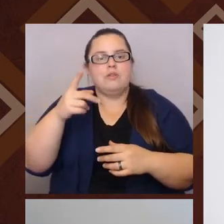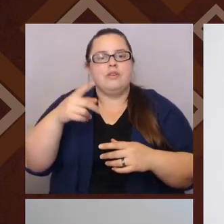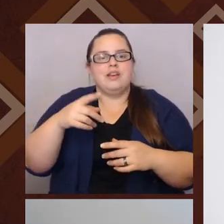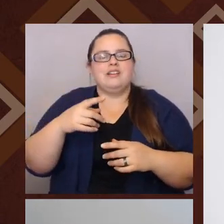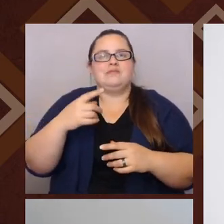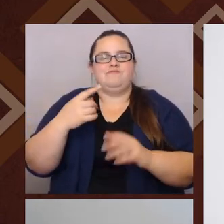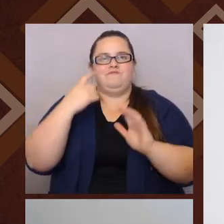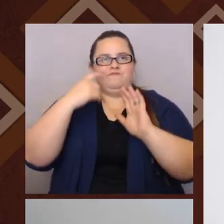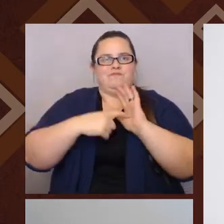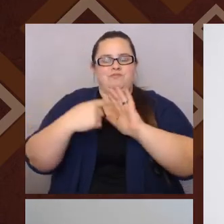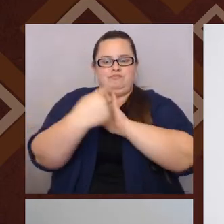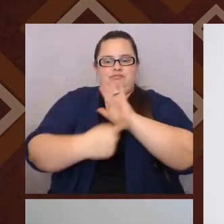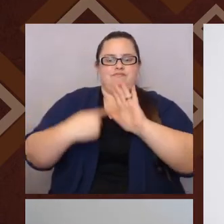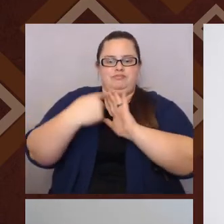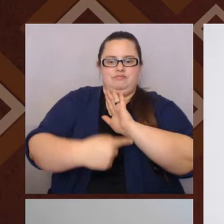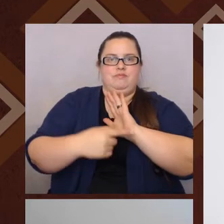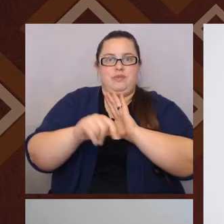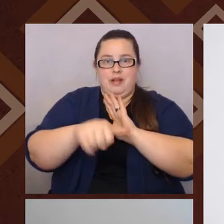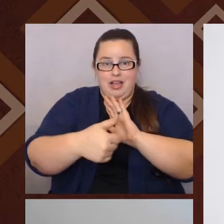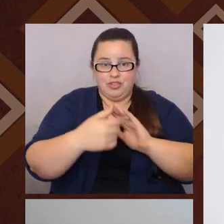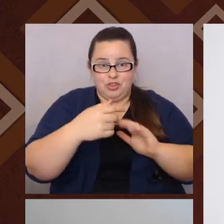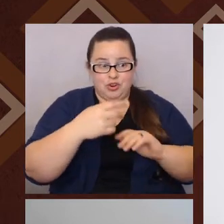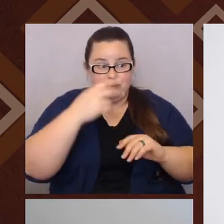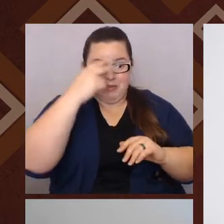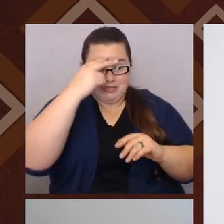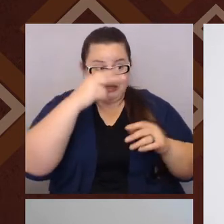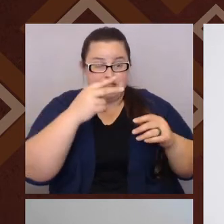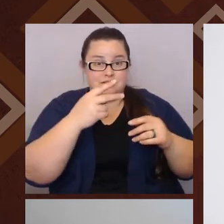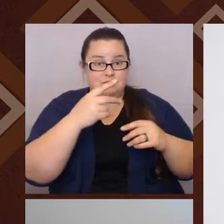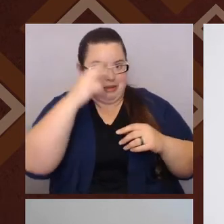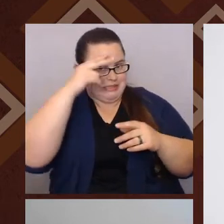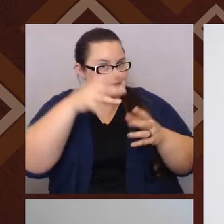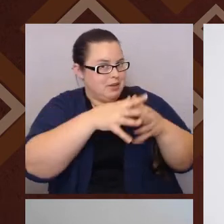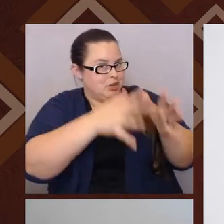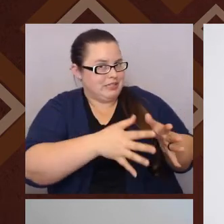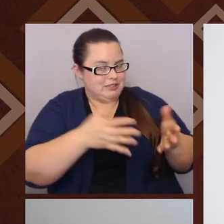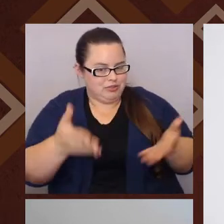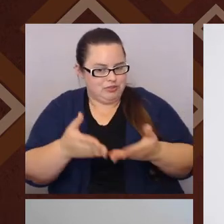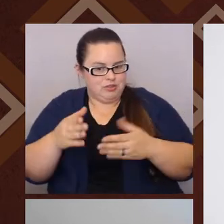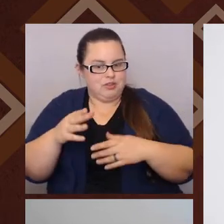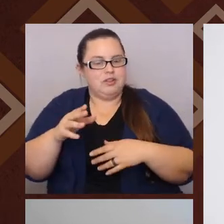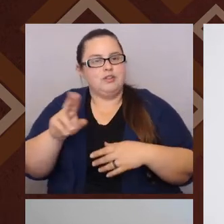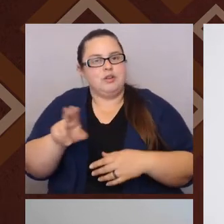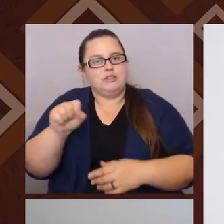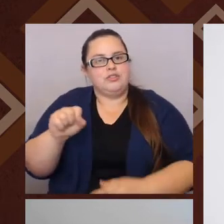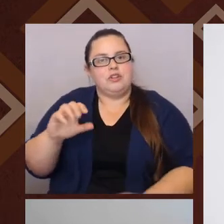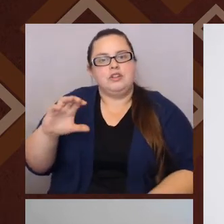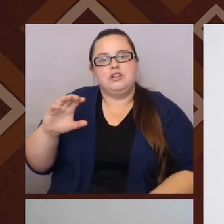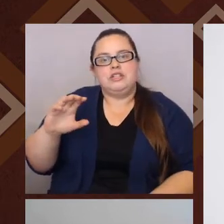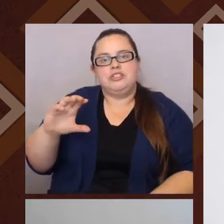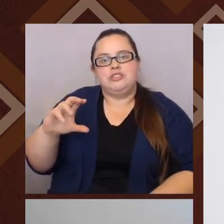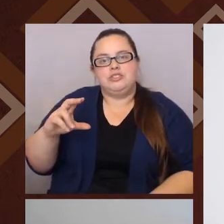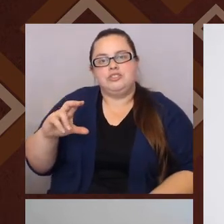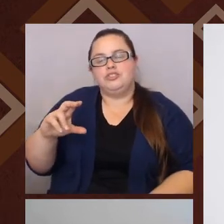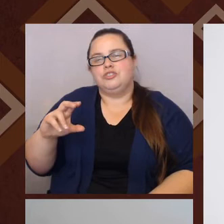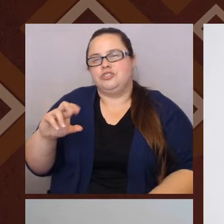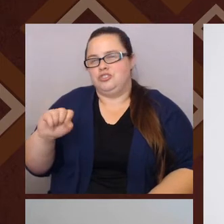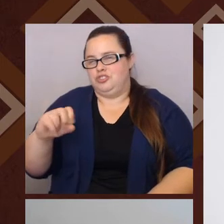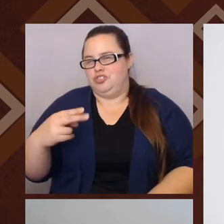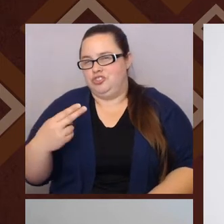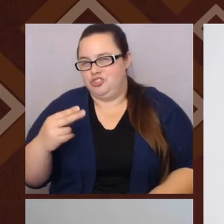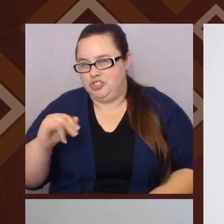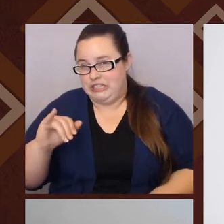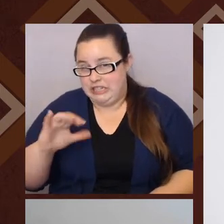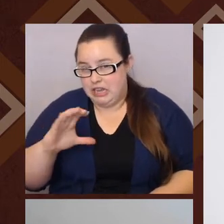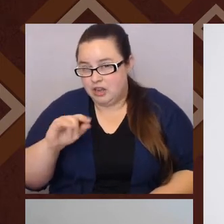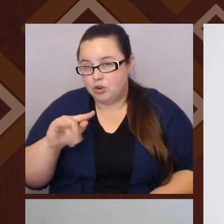by other Mexicans or Mexican Americans here in the U S and the term Chicano or Chicana, which was more of an SH than a CH